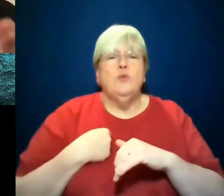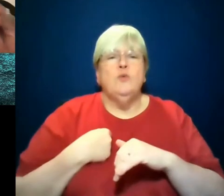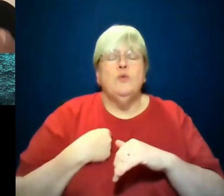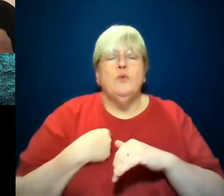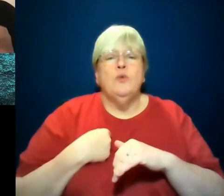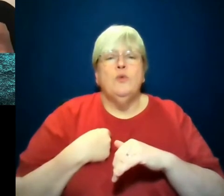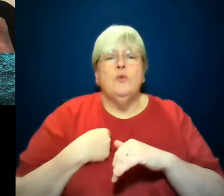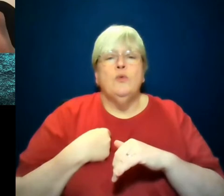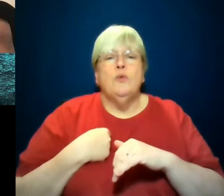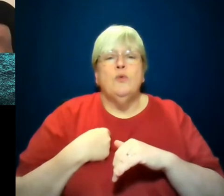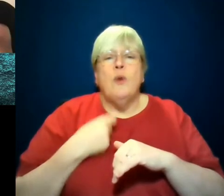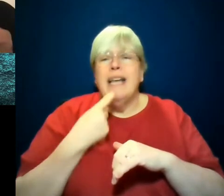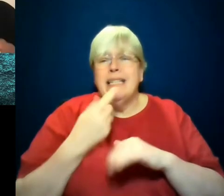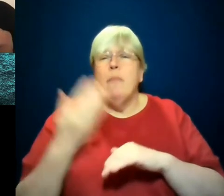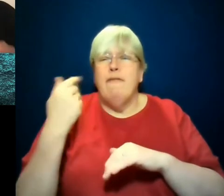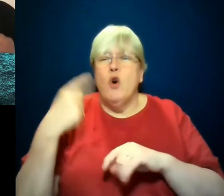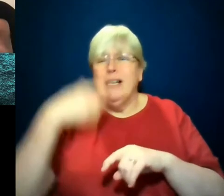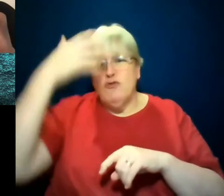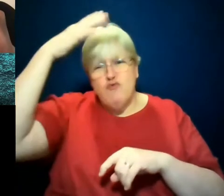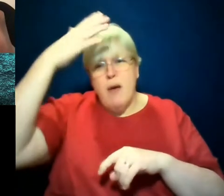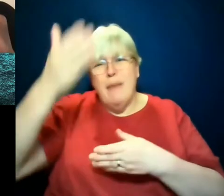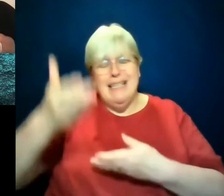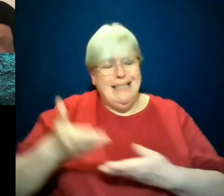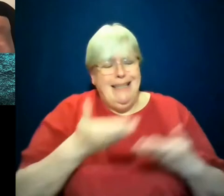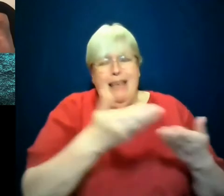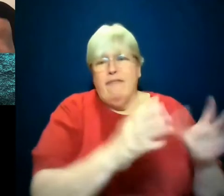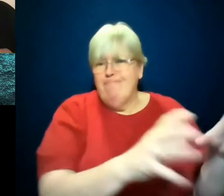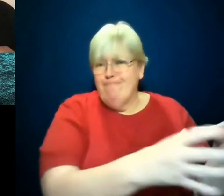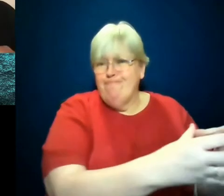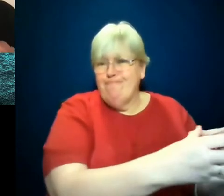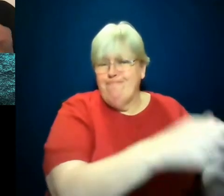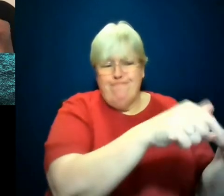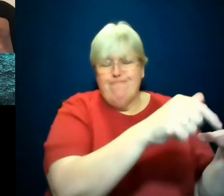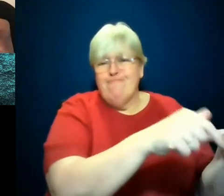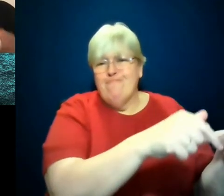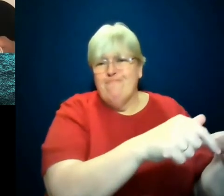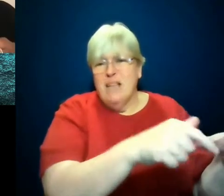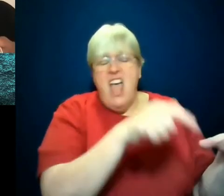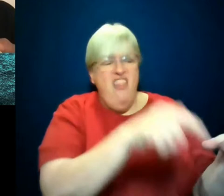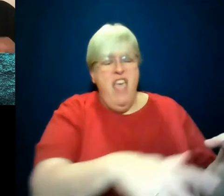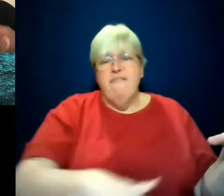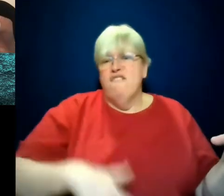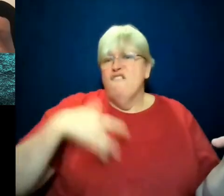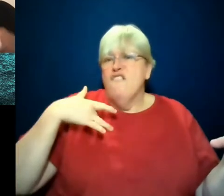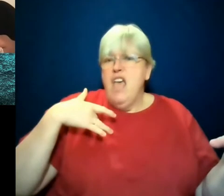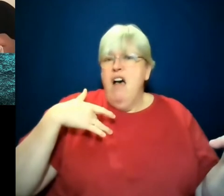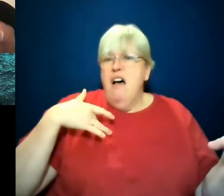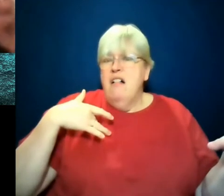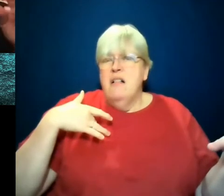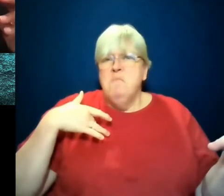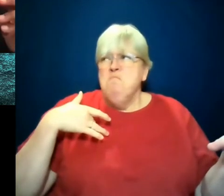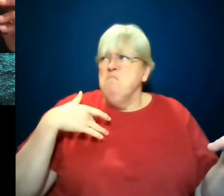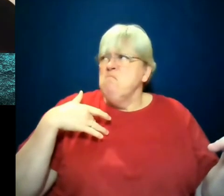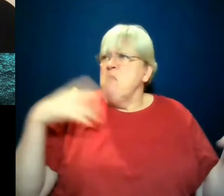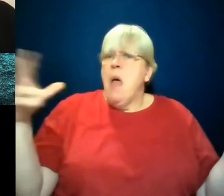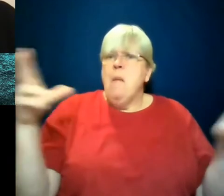what Trump has given this segment of the population is a feeling of agency that they have been missing in a country